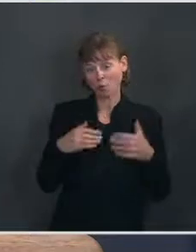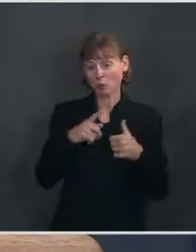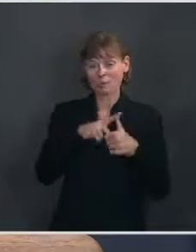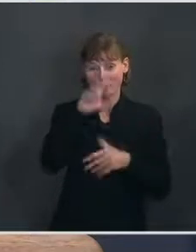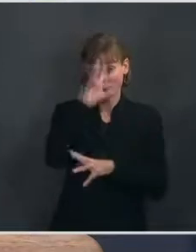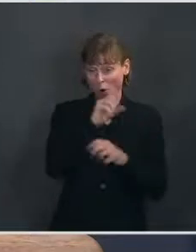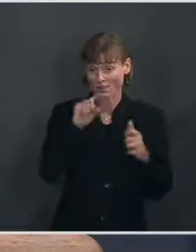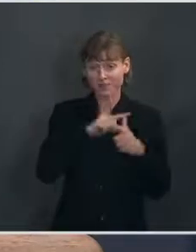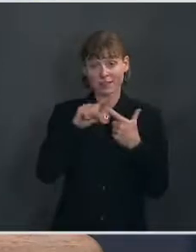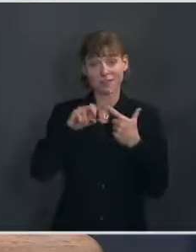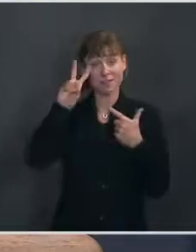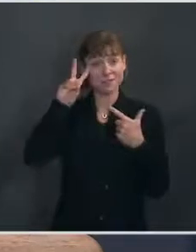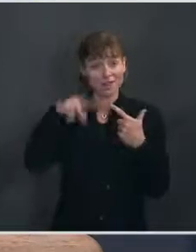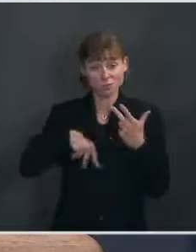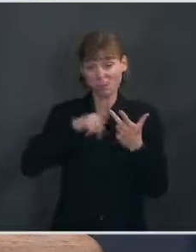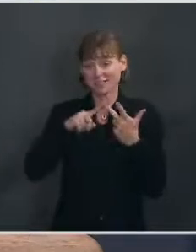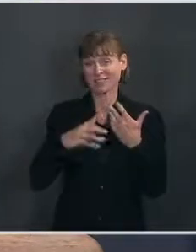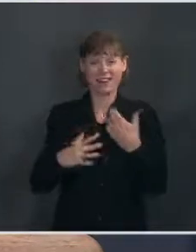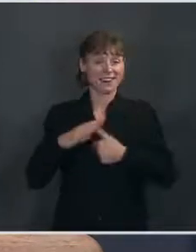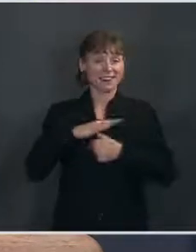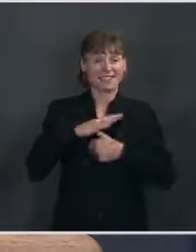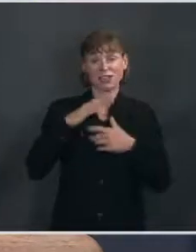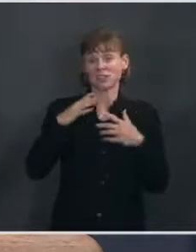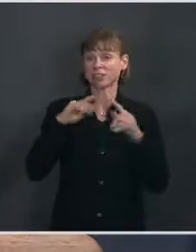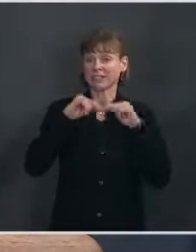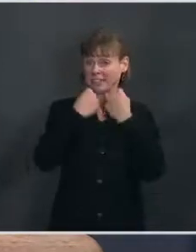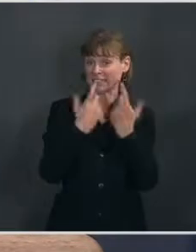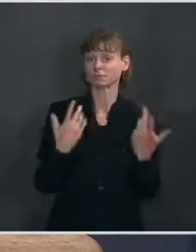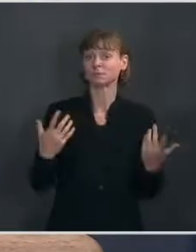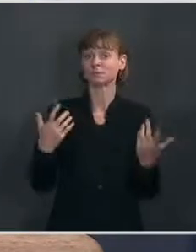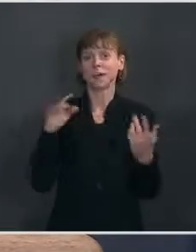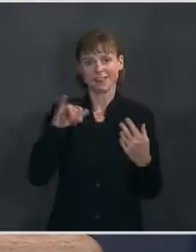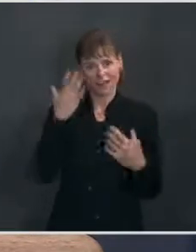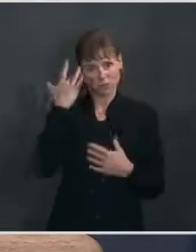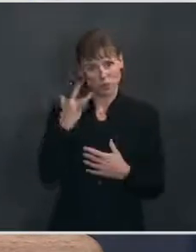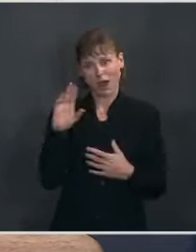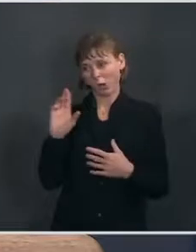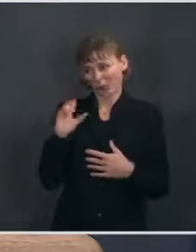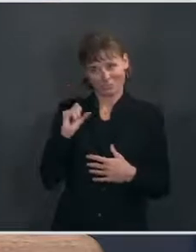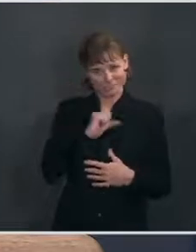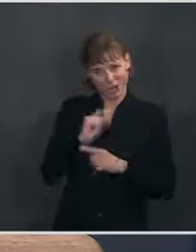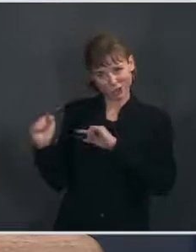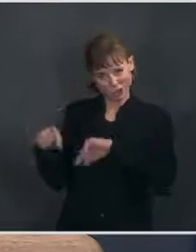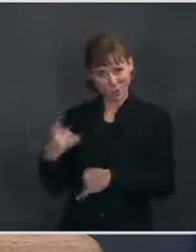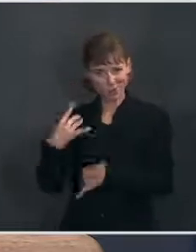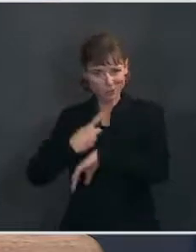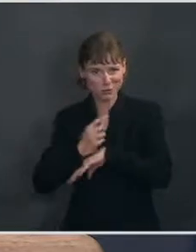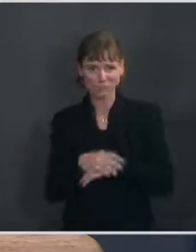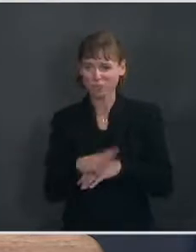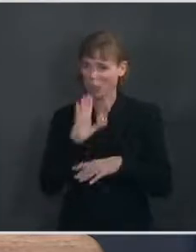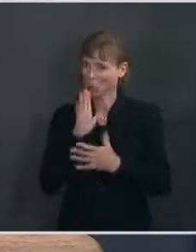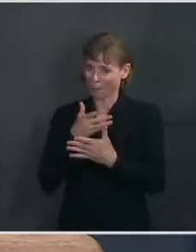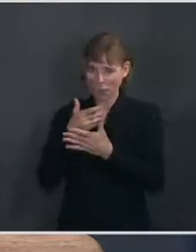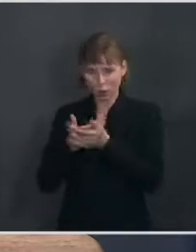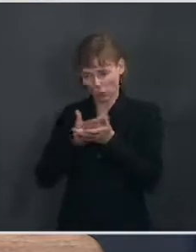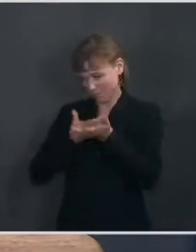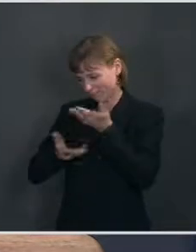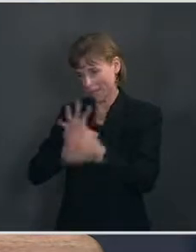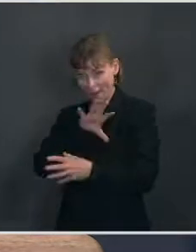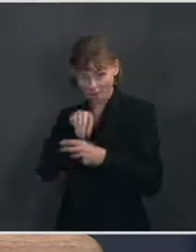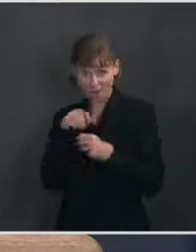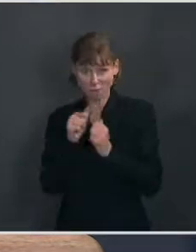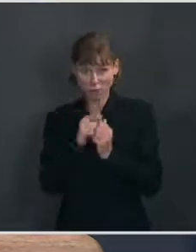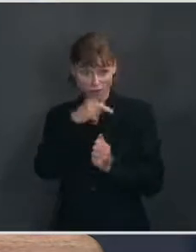team. Hence, he's having a group of Republican senators here later today. He will continue to be closely engaged with not just Speaker